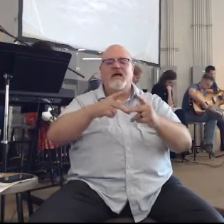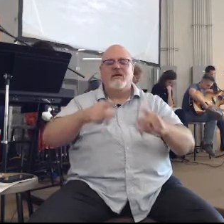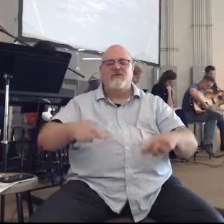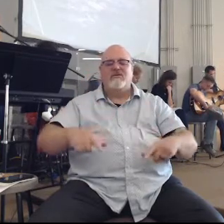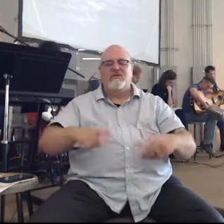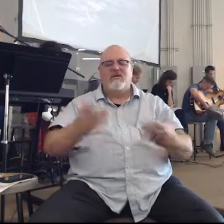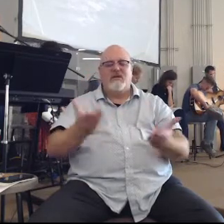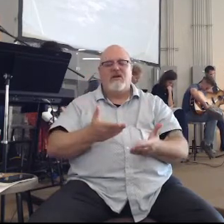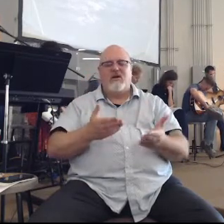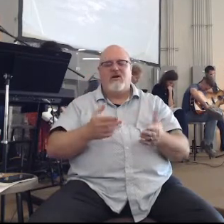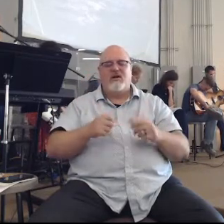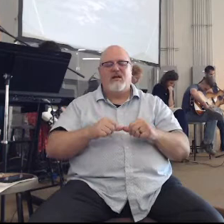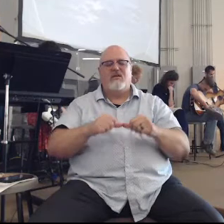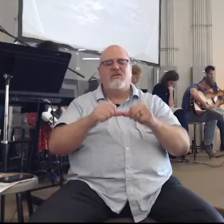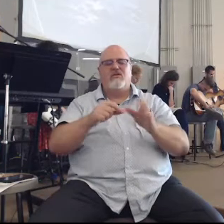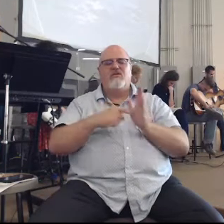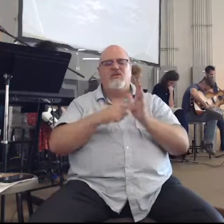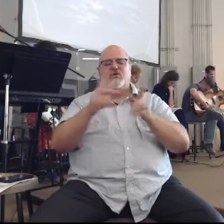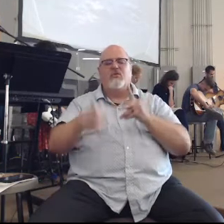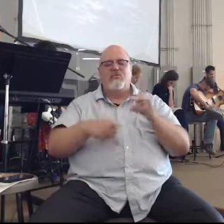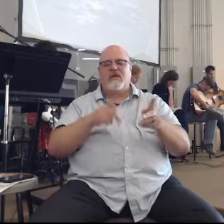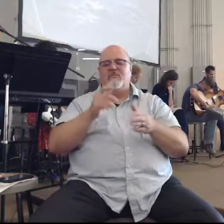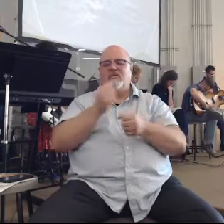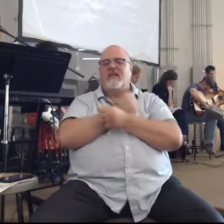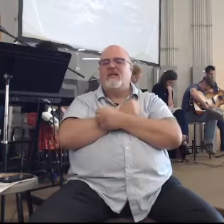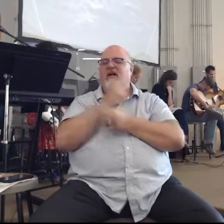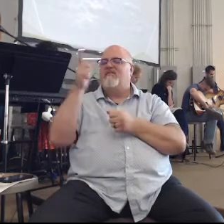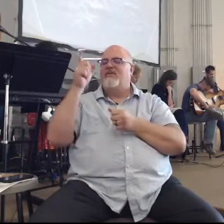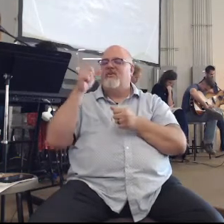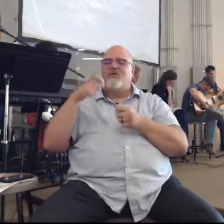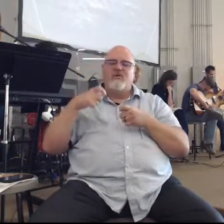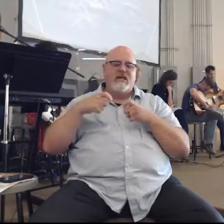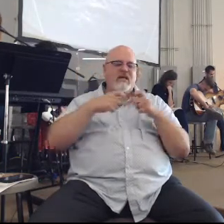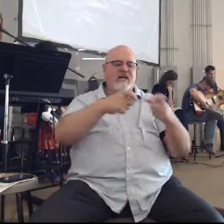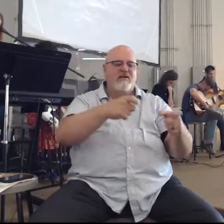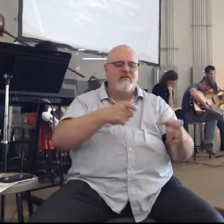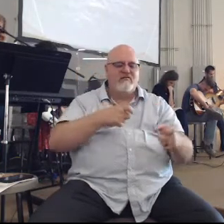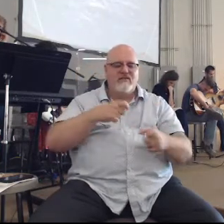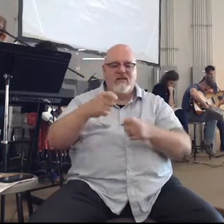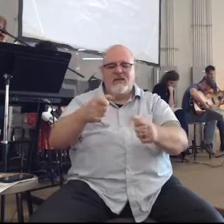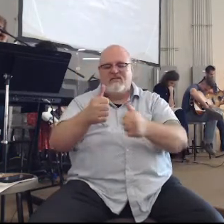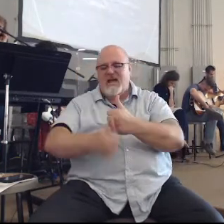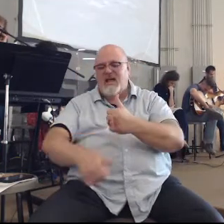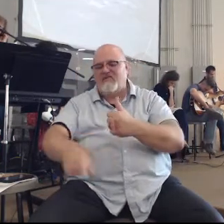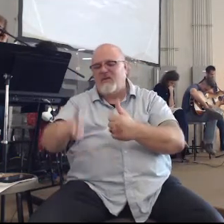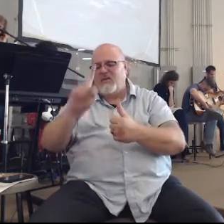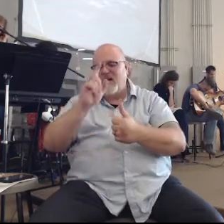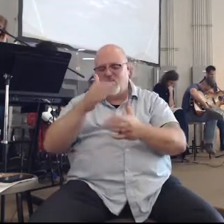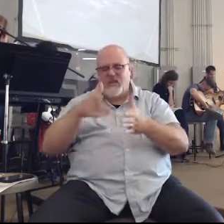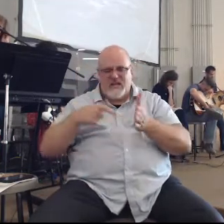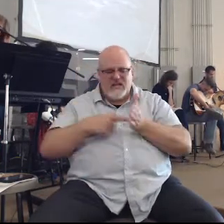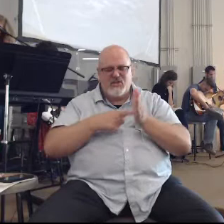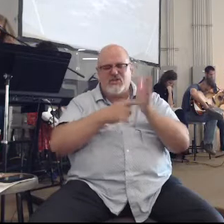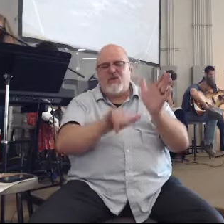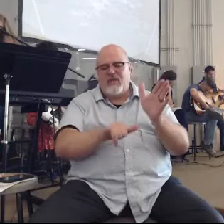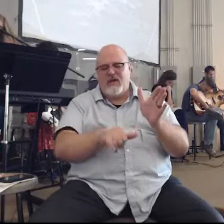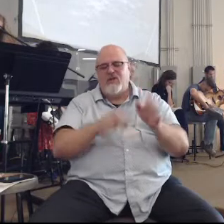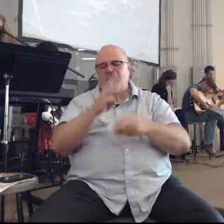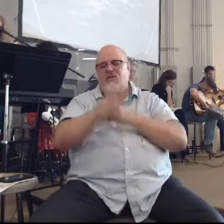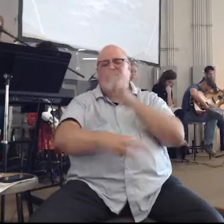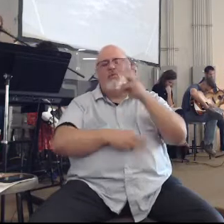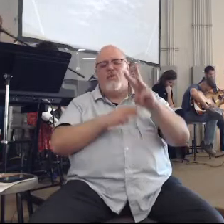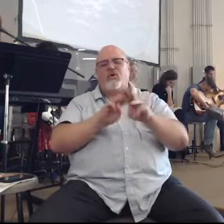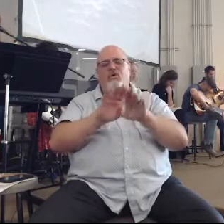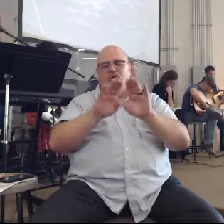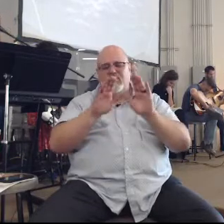train and show people the love that you have to give to everyone and that we may show it to the world